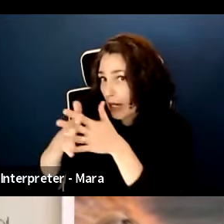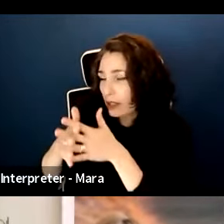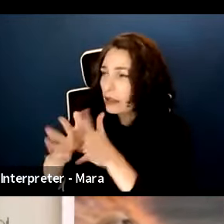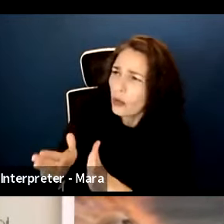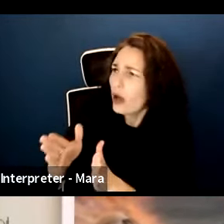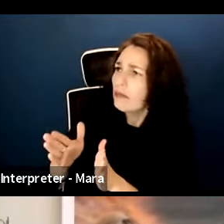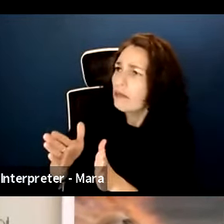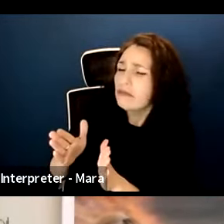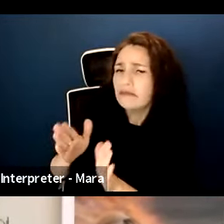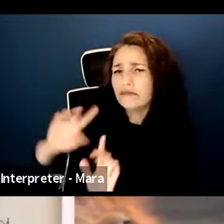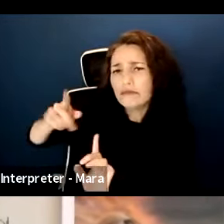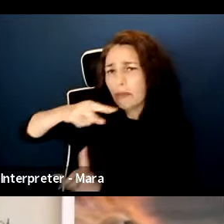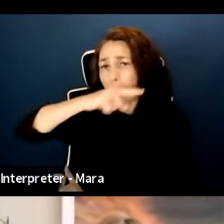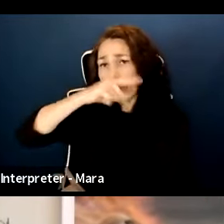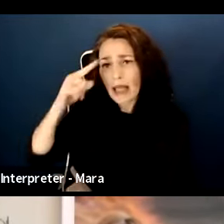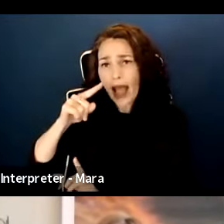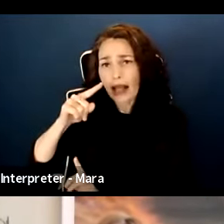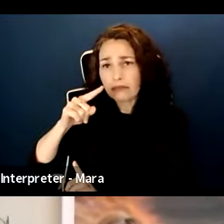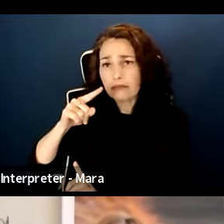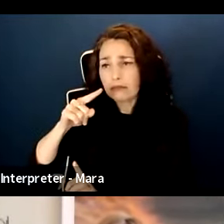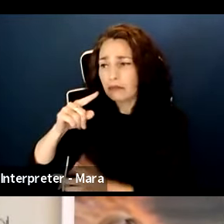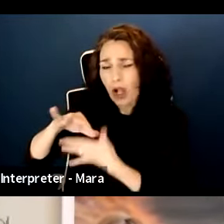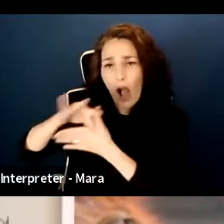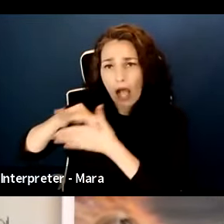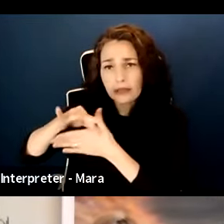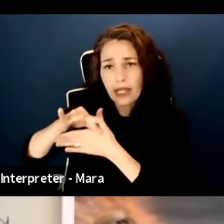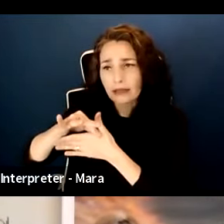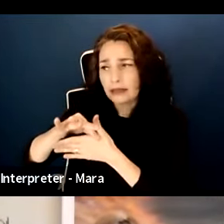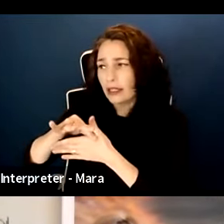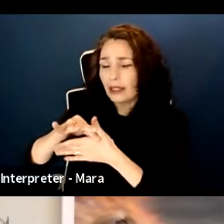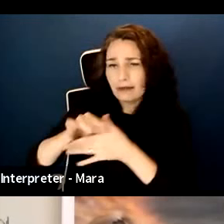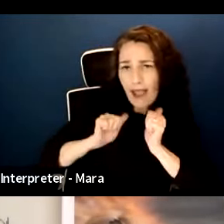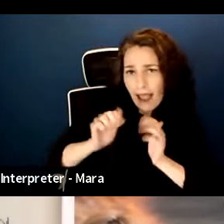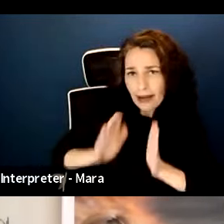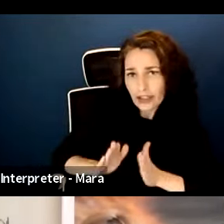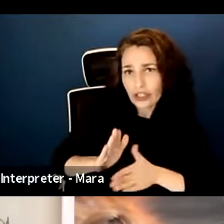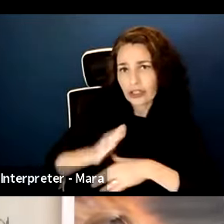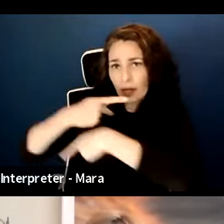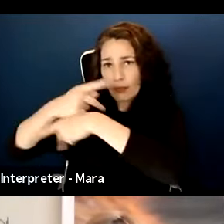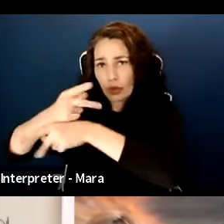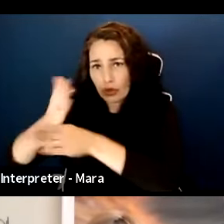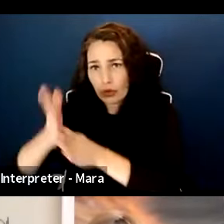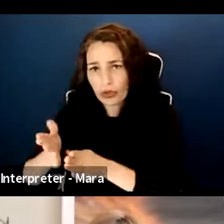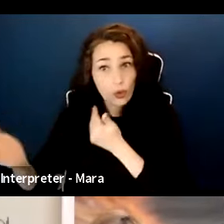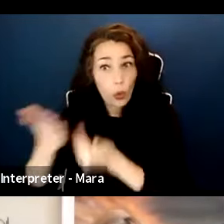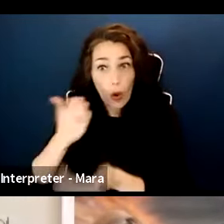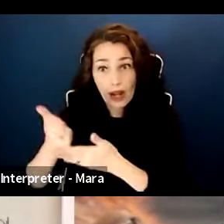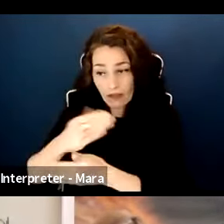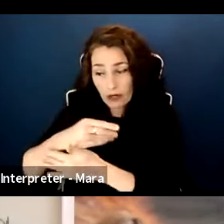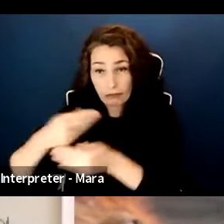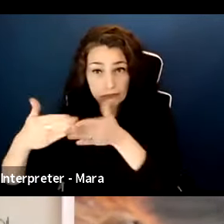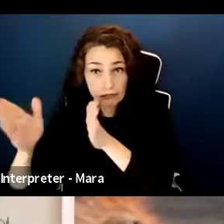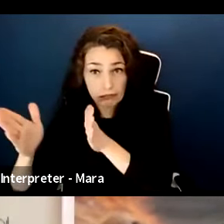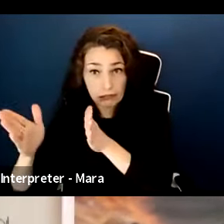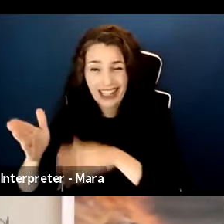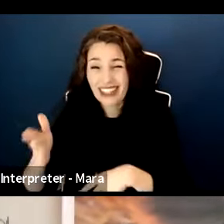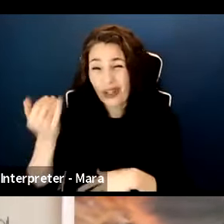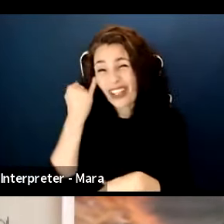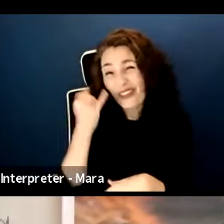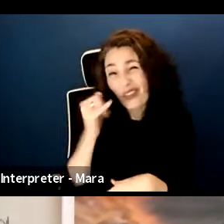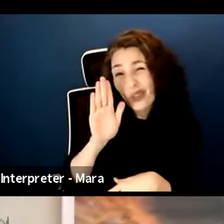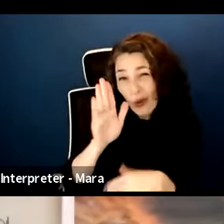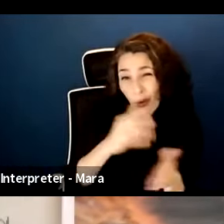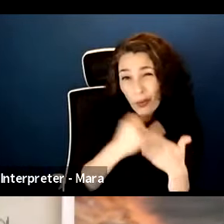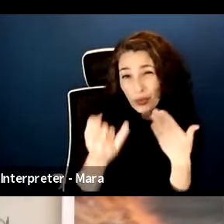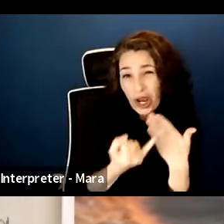Um, content, actors, producers, whatever. So if yours has none of that, then maybe